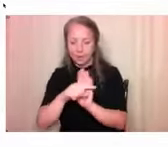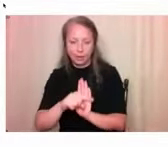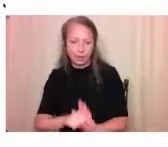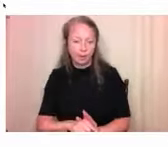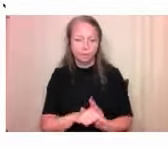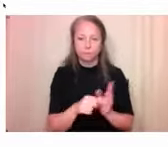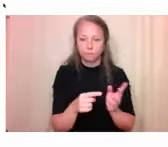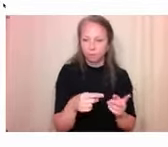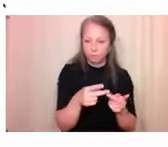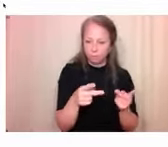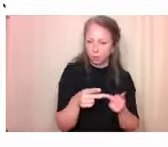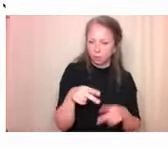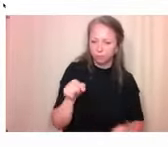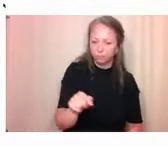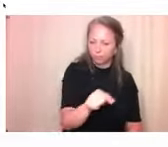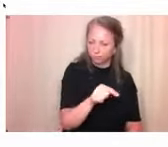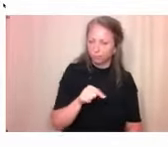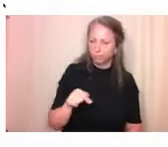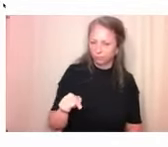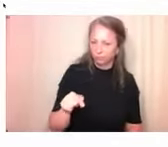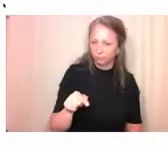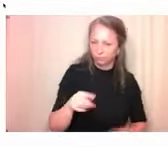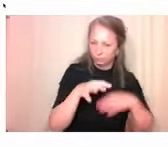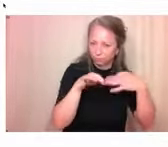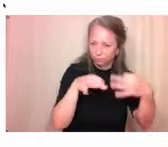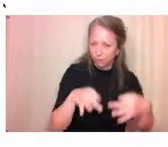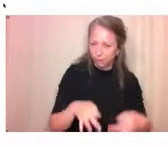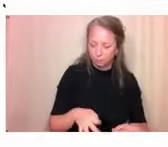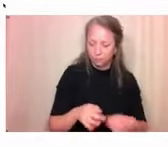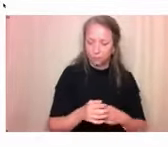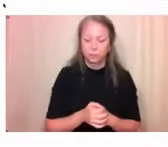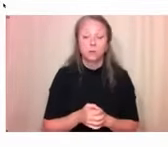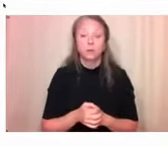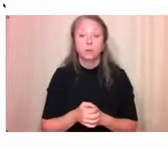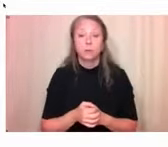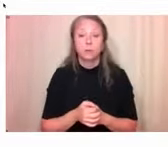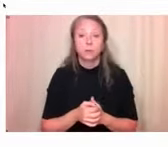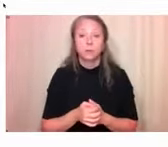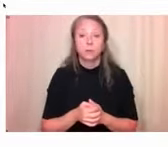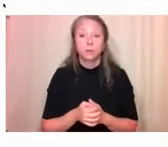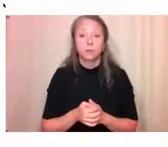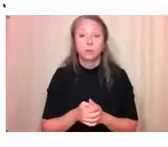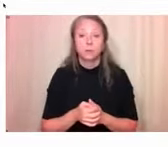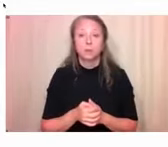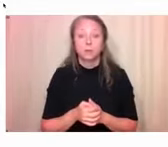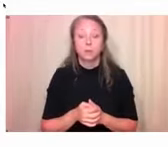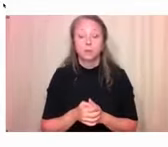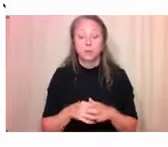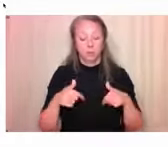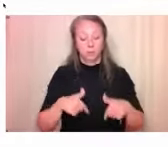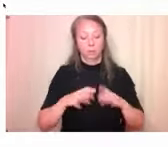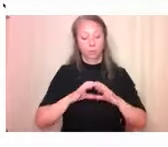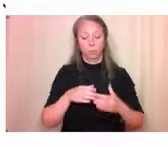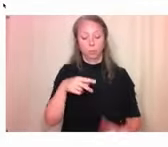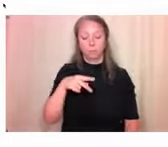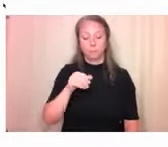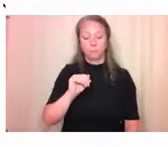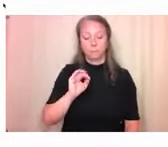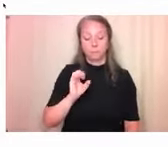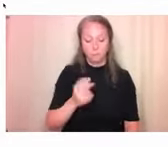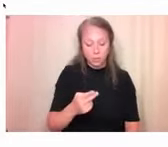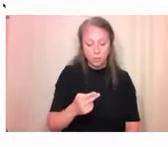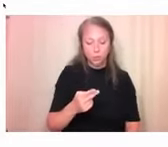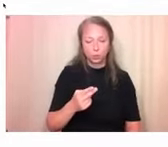really valuable research tool that allows us to curate photos and comments so that we can learn from your firsthand experiences